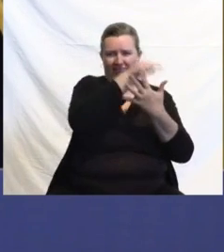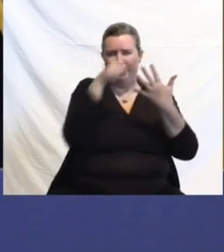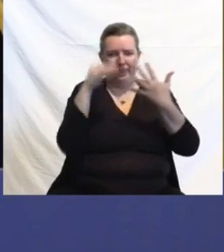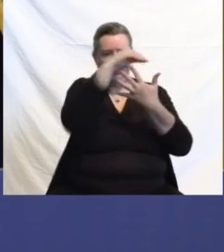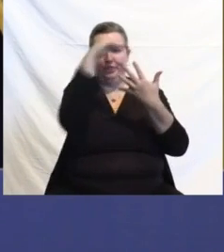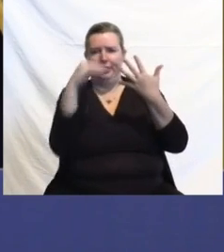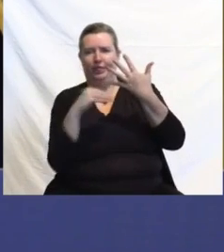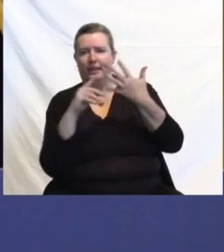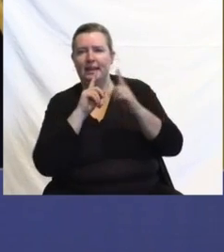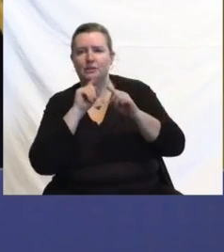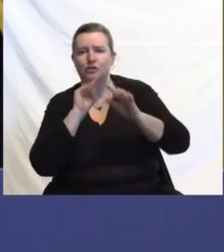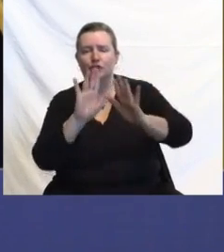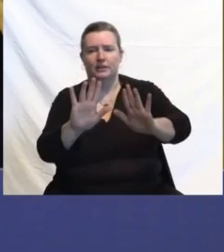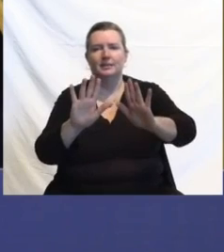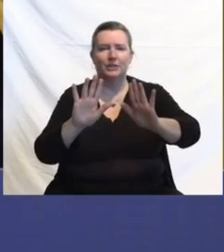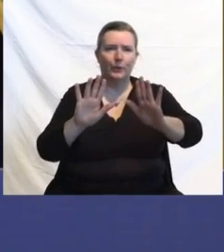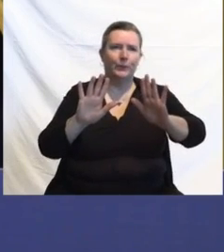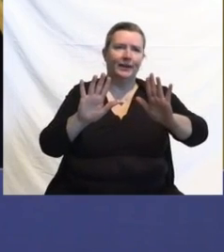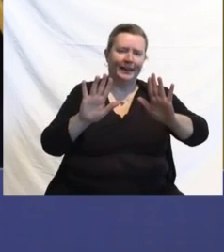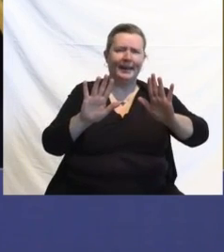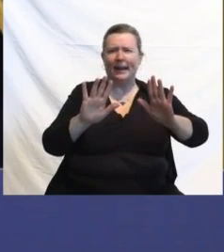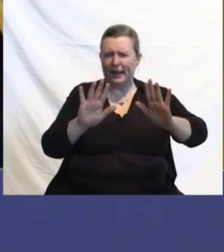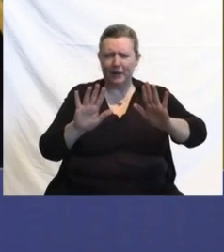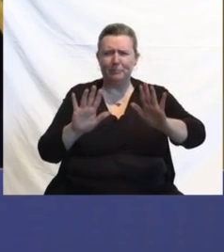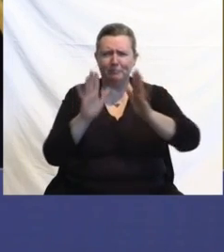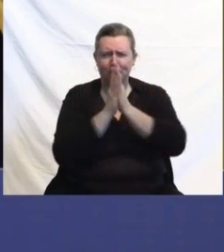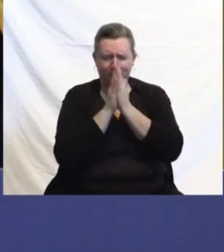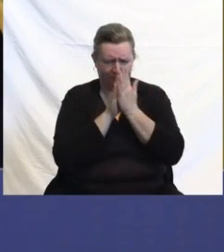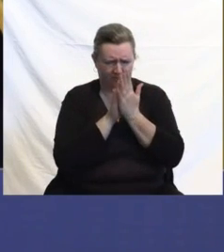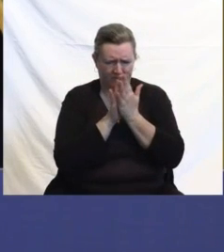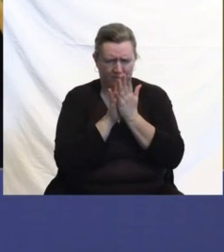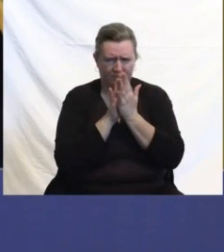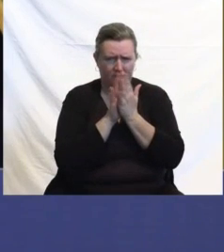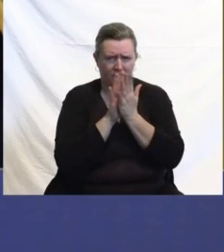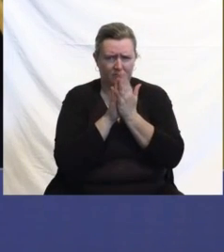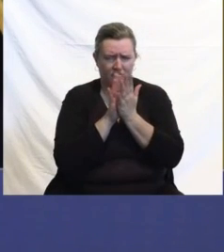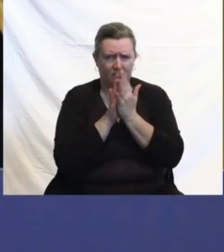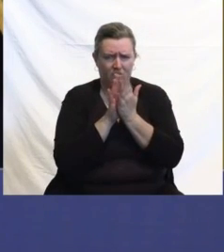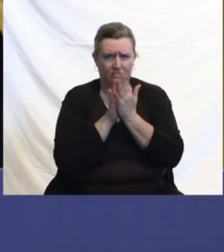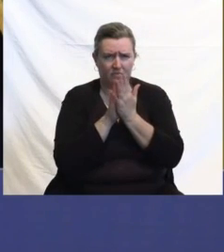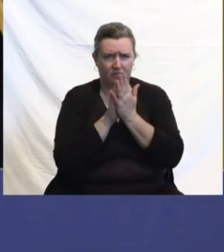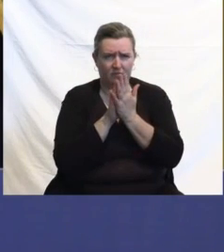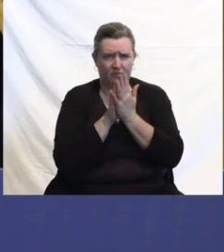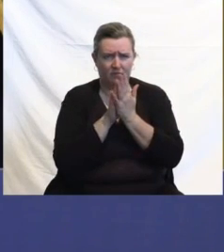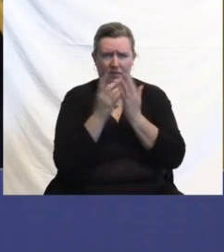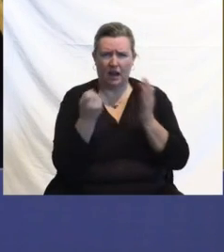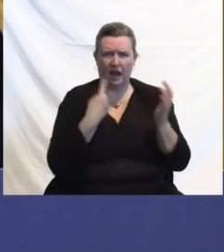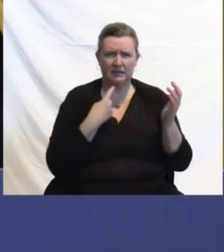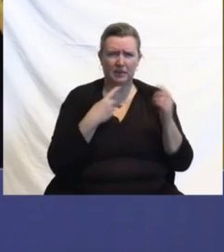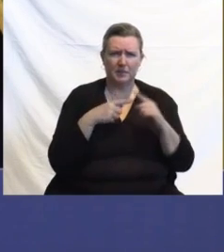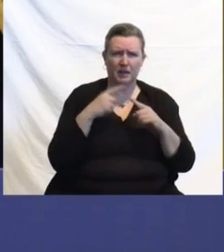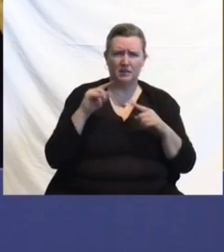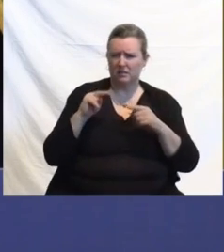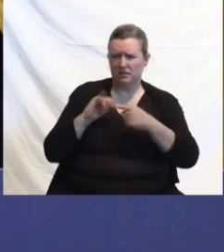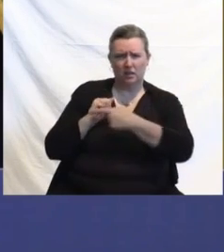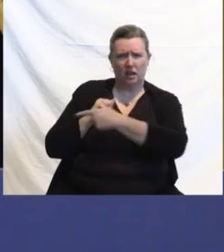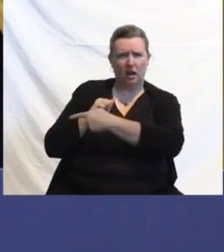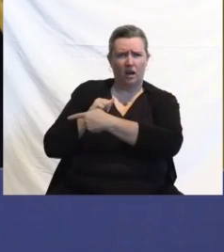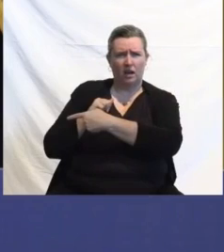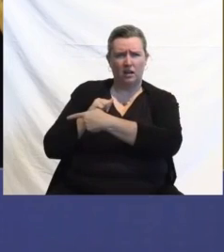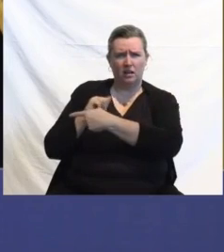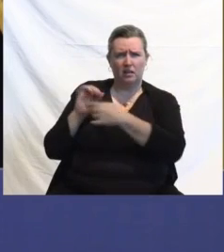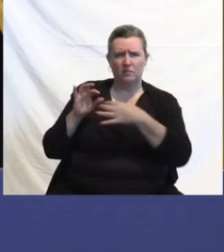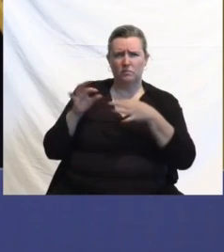And I'm going to end up, I think, with Judy and Tina here. You asked Tina the question of could you walk through the connection